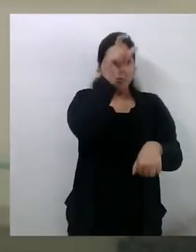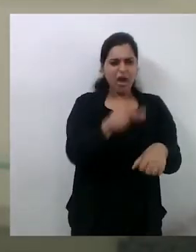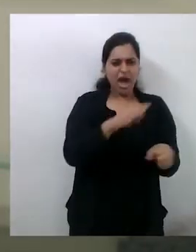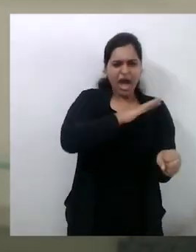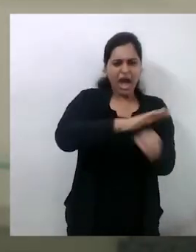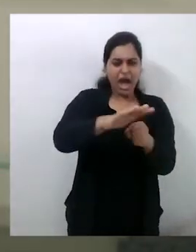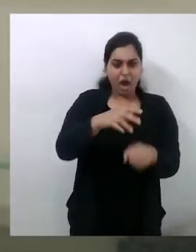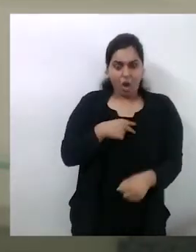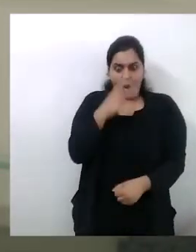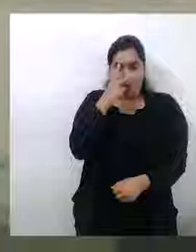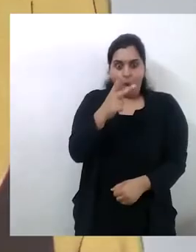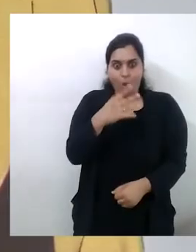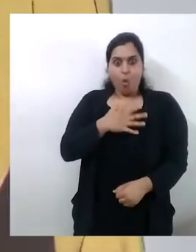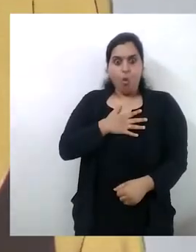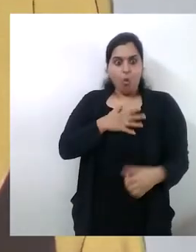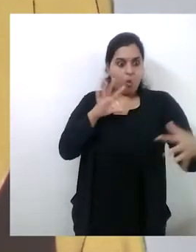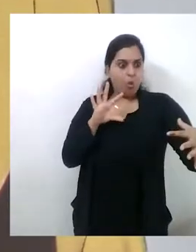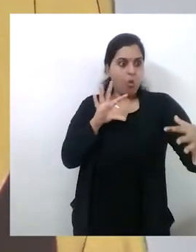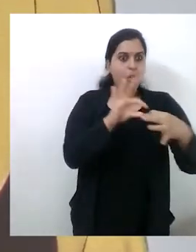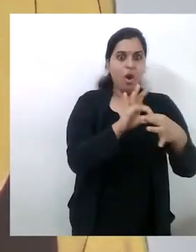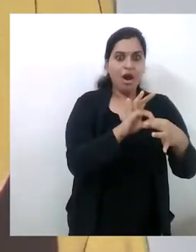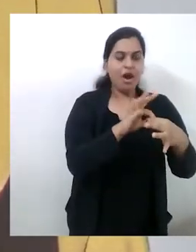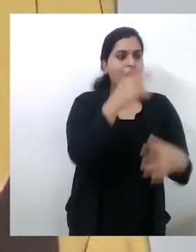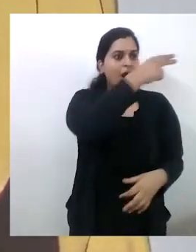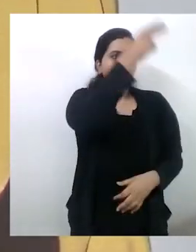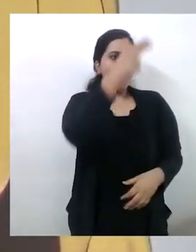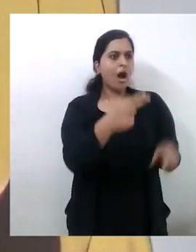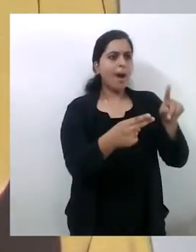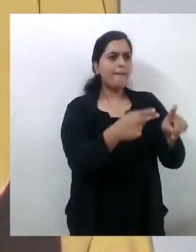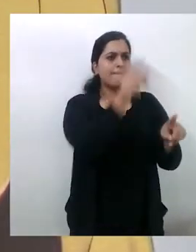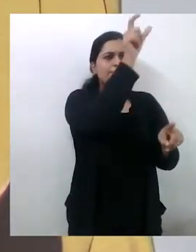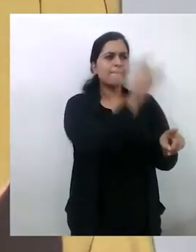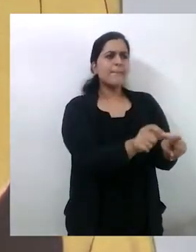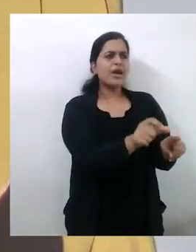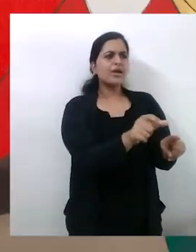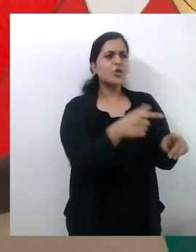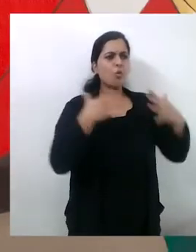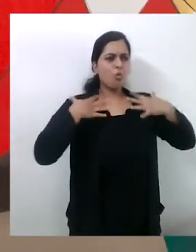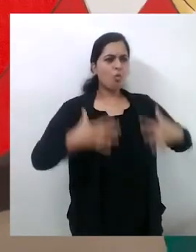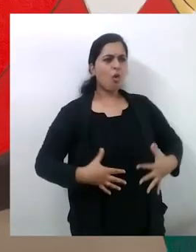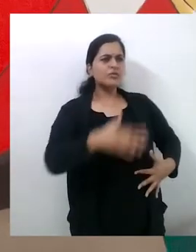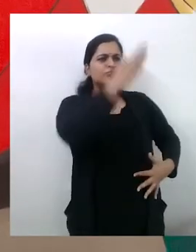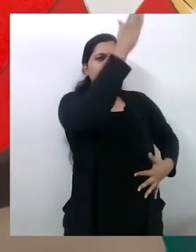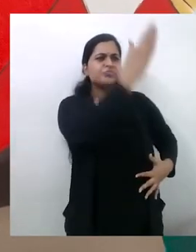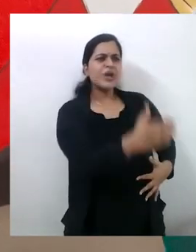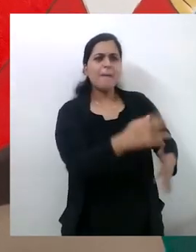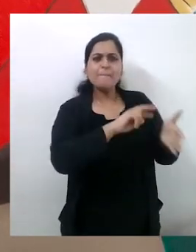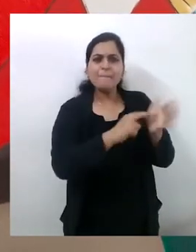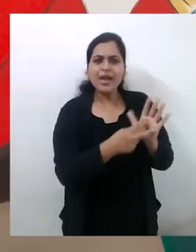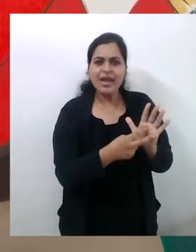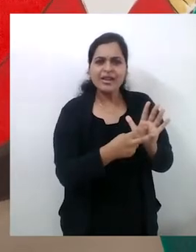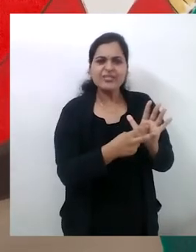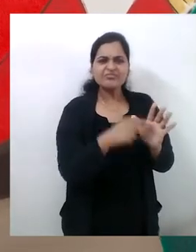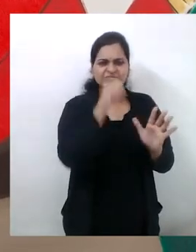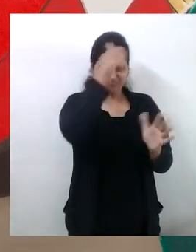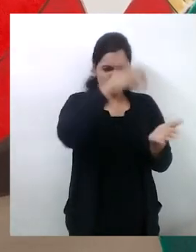seeps into his work repeatedly. The drummer's bisected body expresses metaphorically the division of the land, but